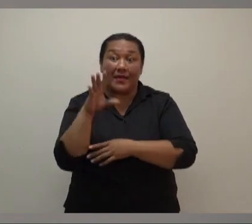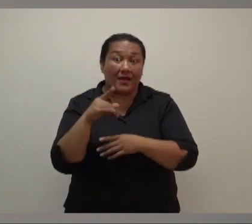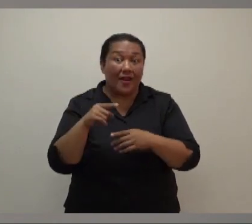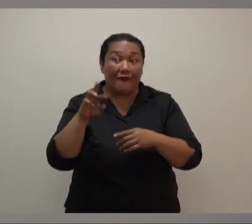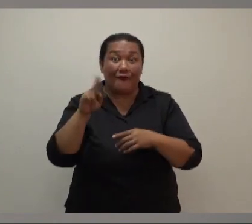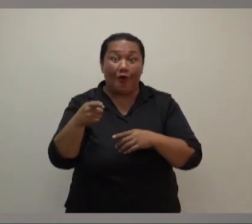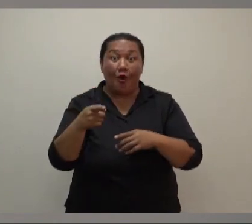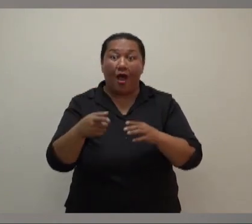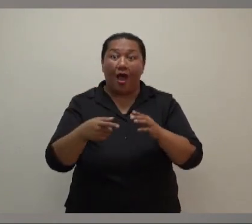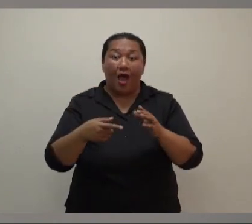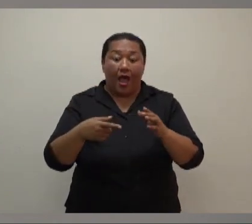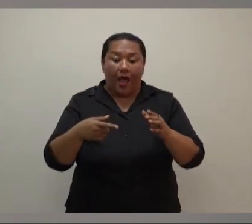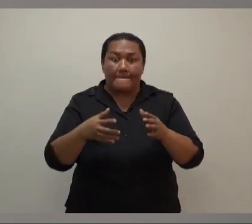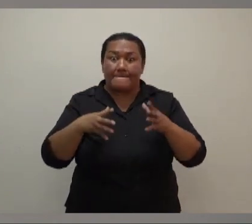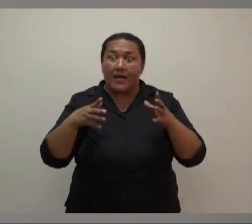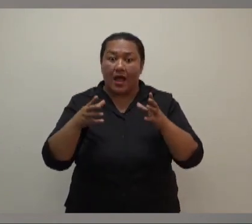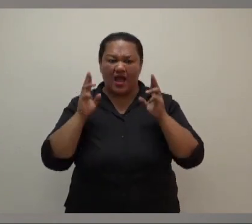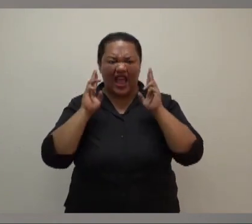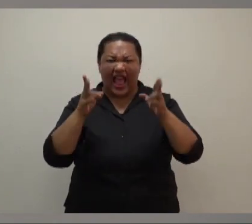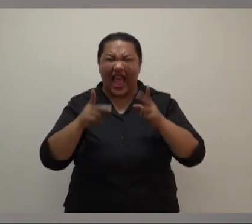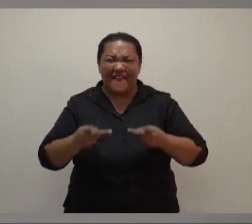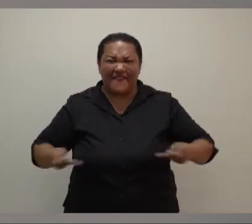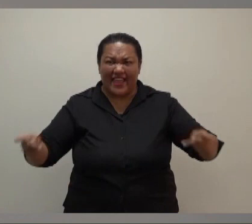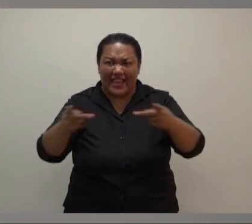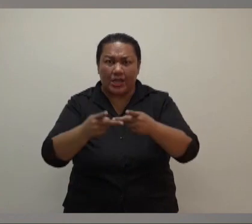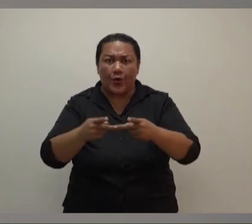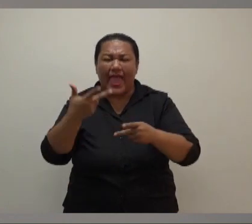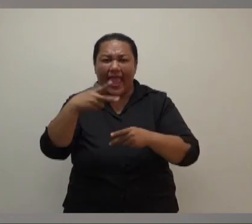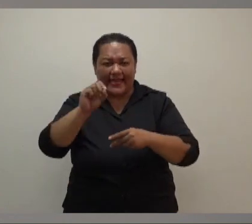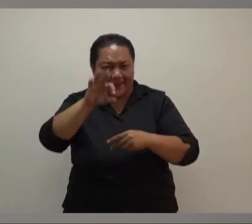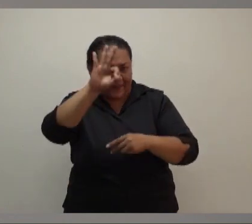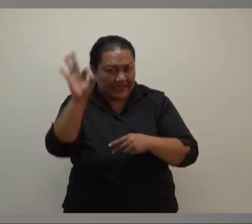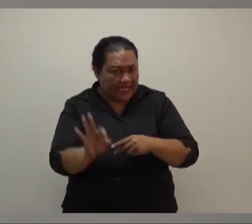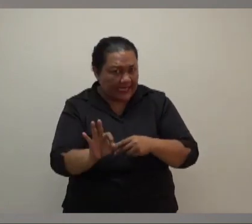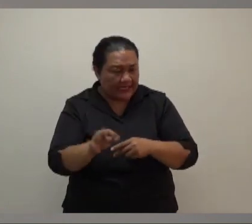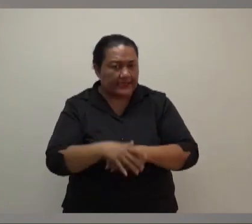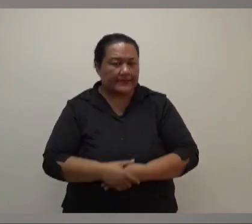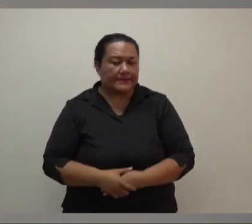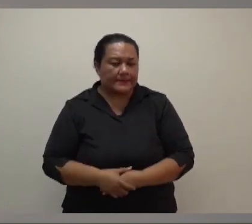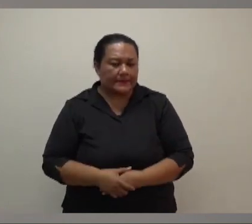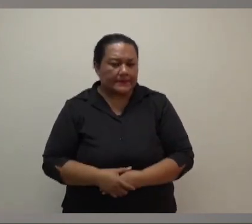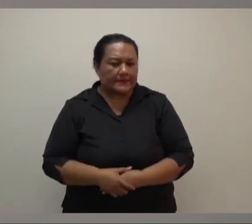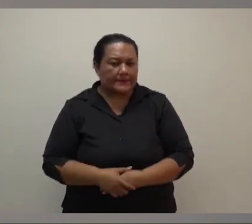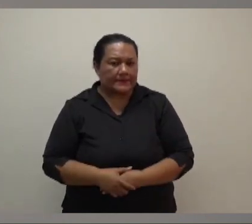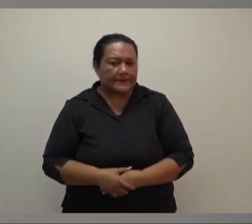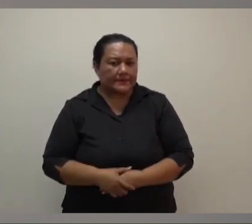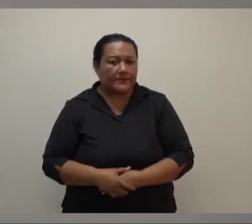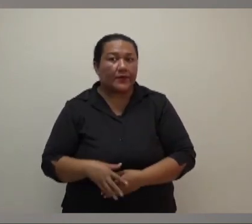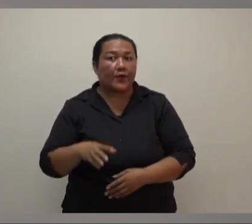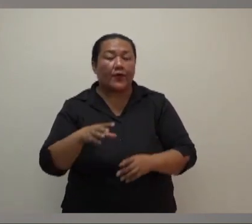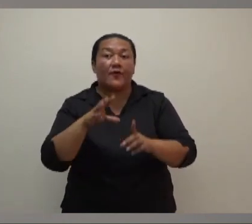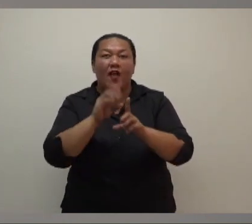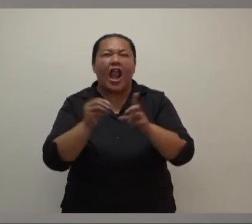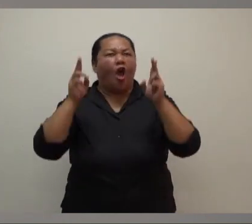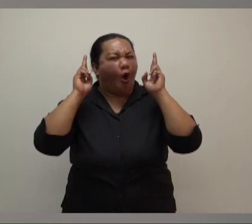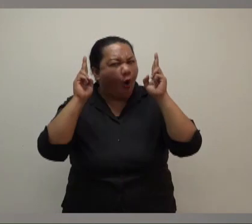apply to halls seeking to host events at 80% capacity. So your Lambert Hall, your Qatari Hall, whichever halls